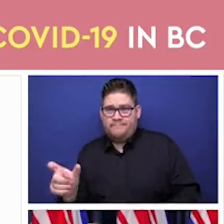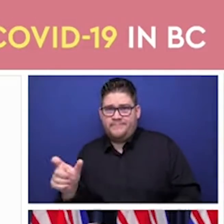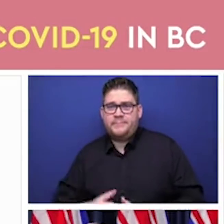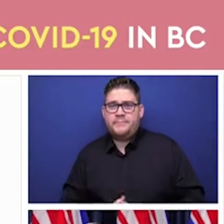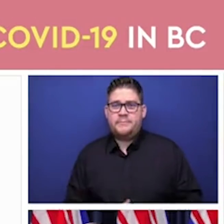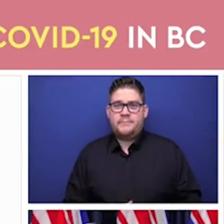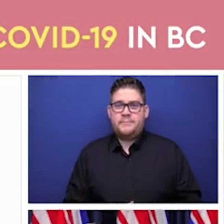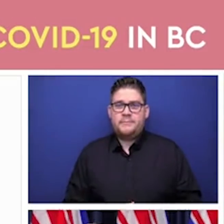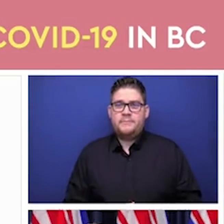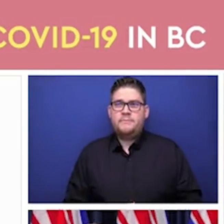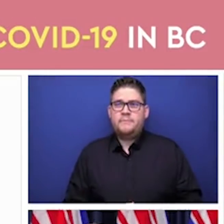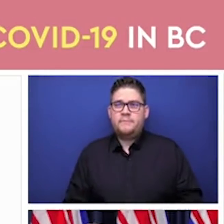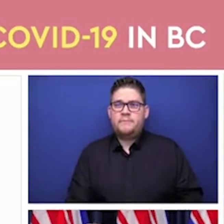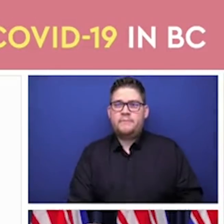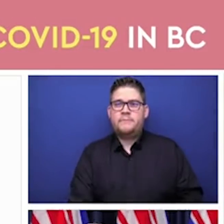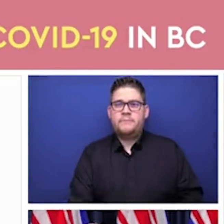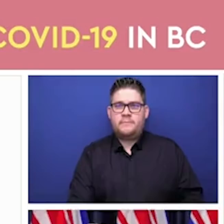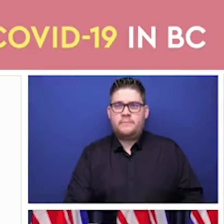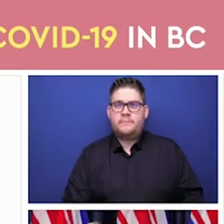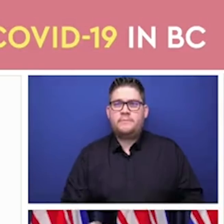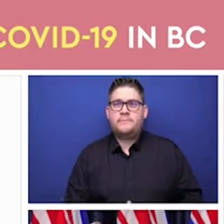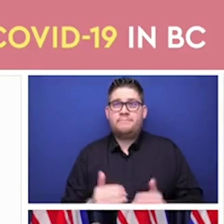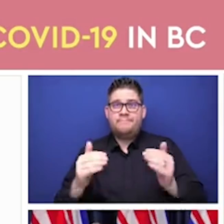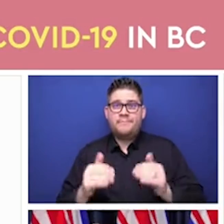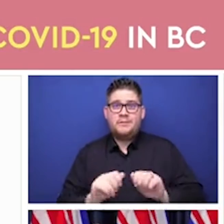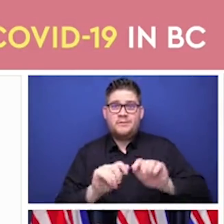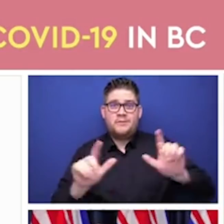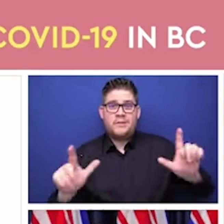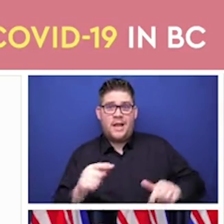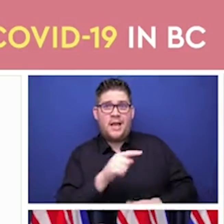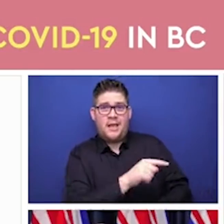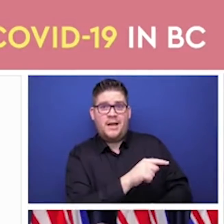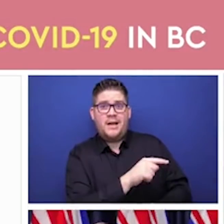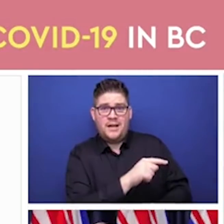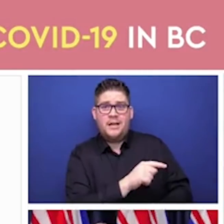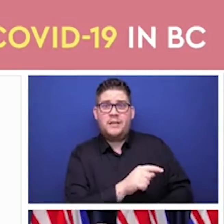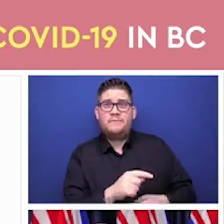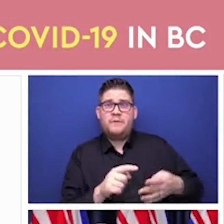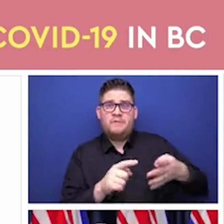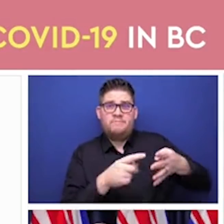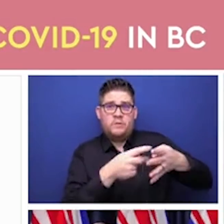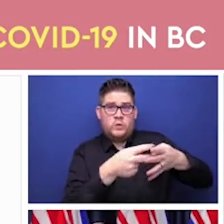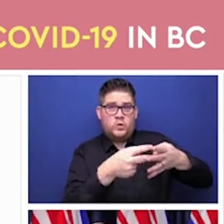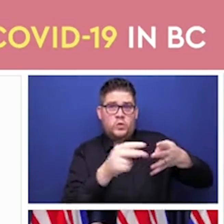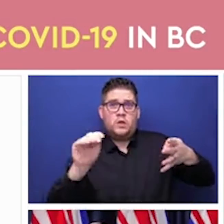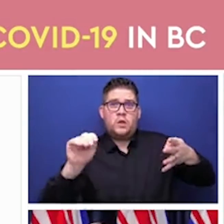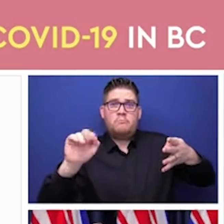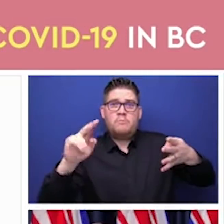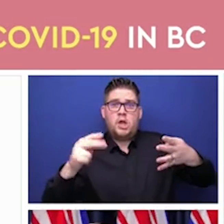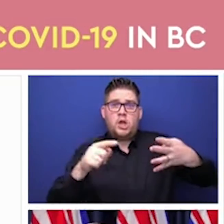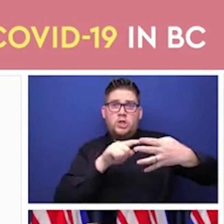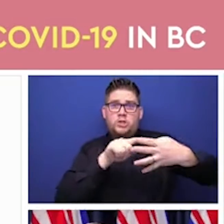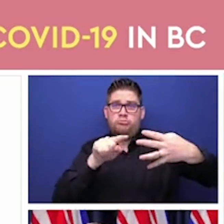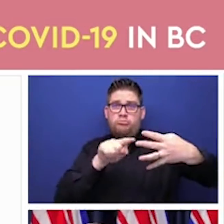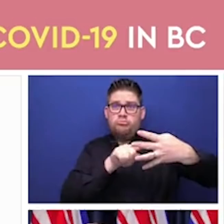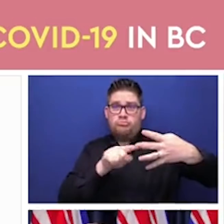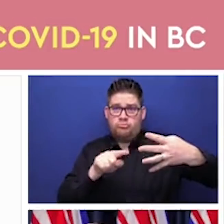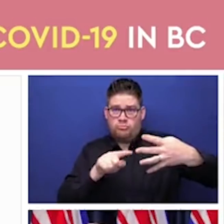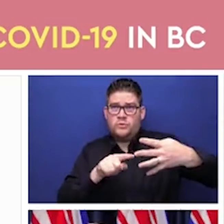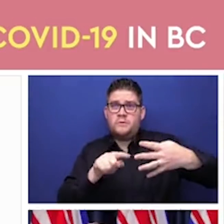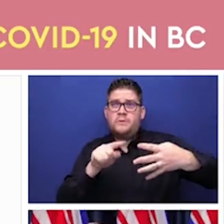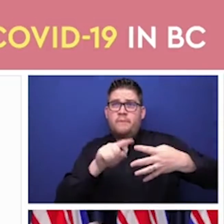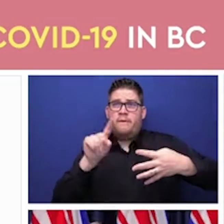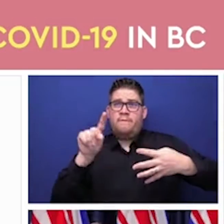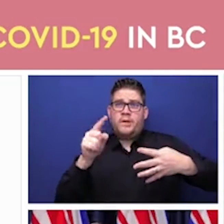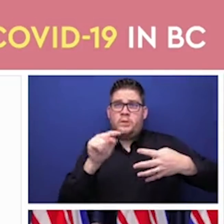two tranches. The first March 1st to 15th. And that we will continue, as I said, with the remainder of our phase 1